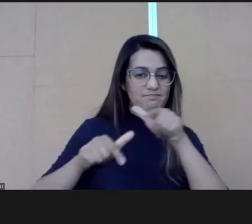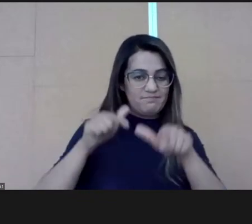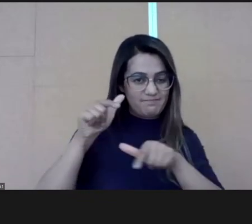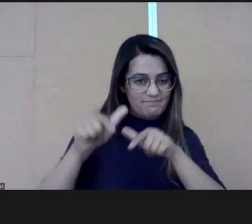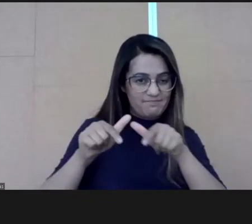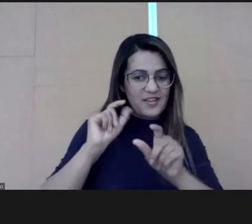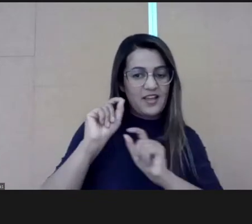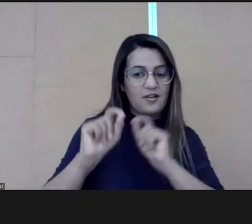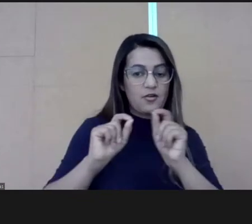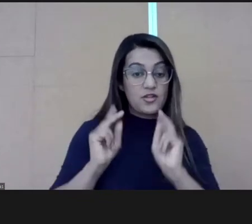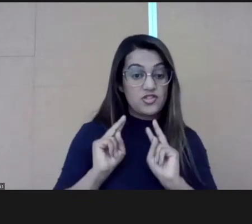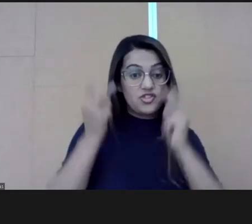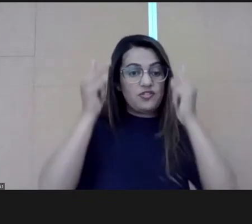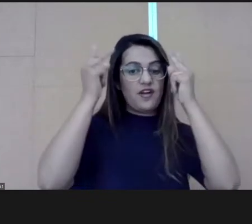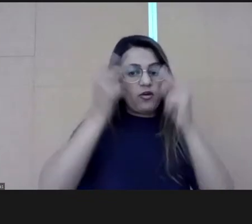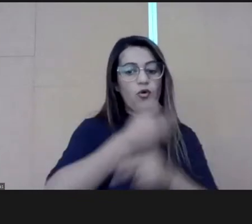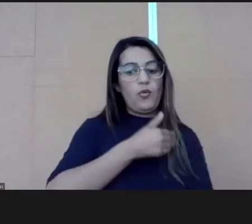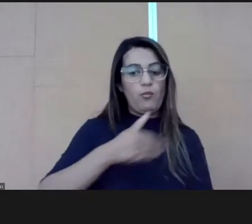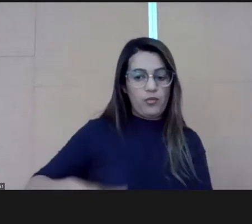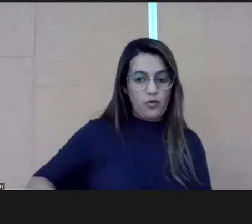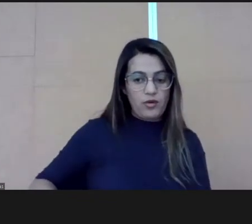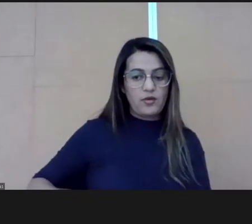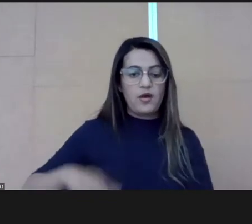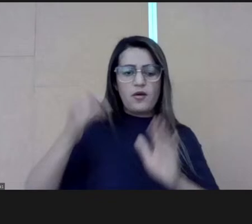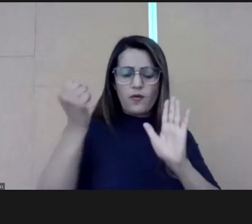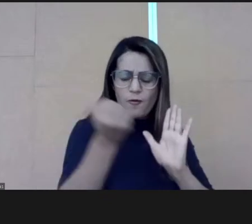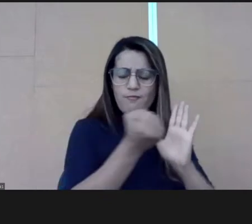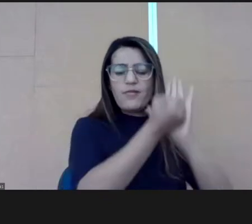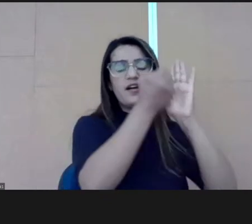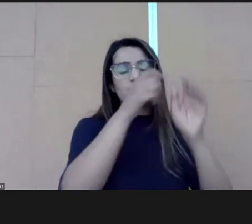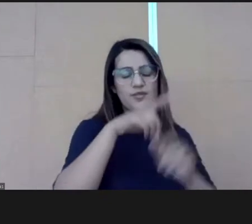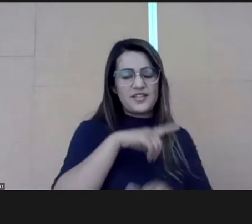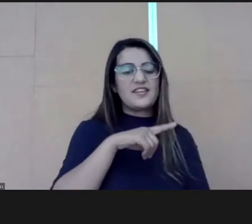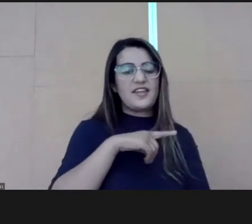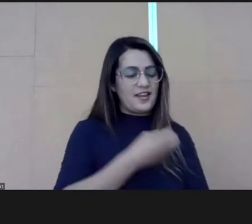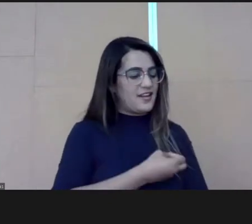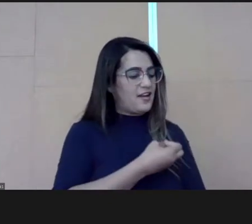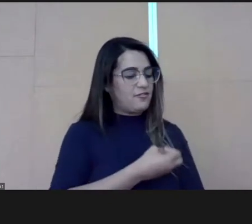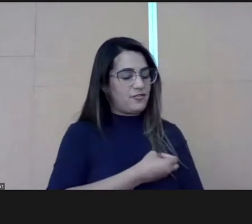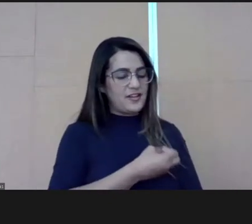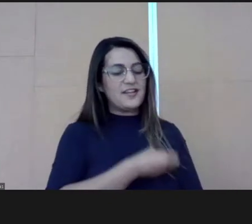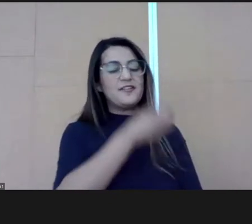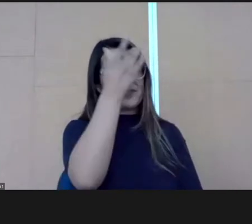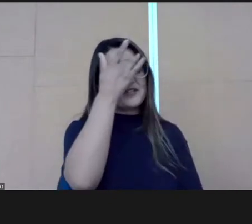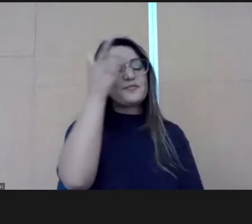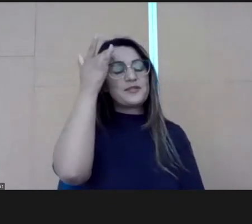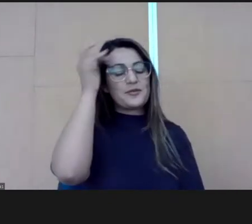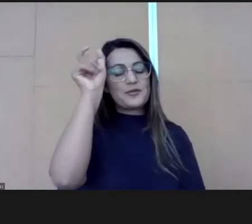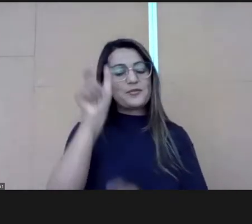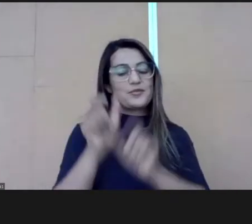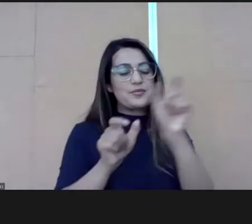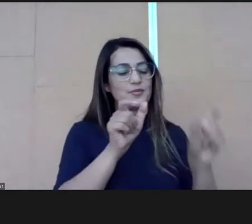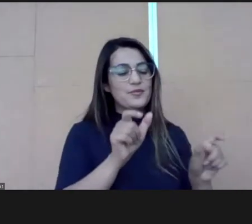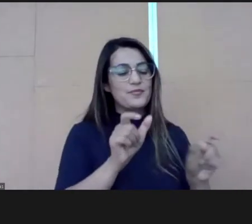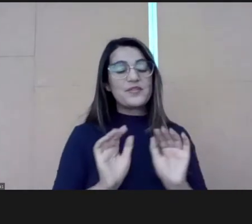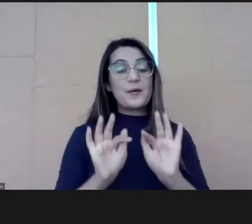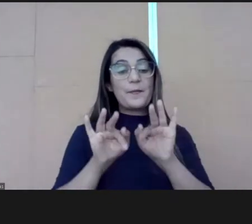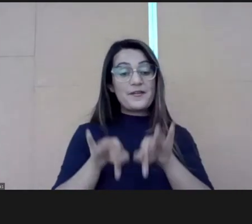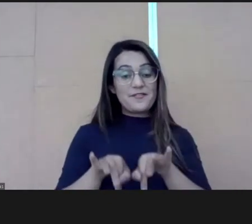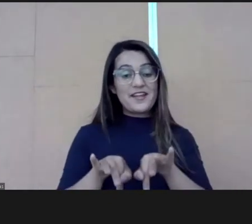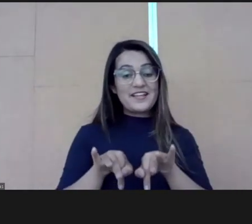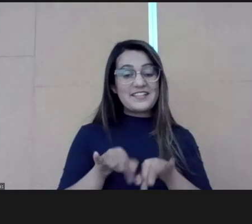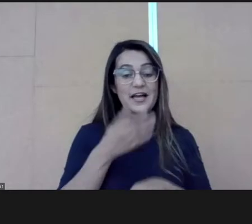that can act with the sense of their impact that they can have on people's life. To